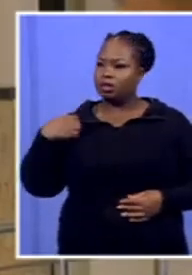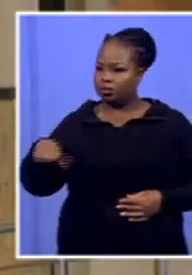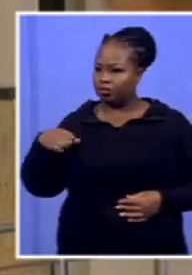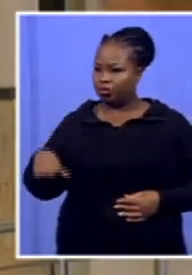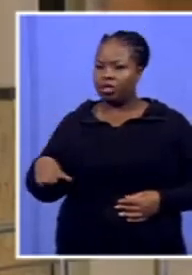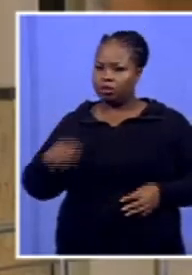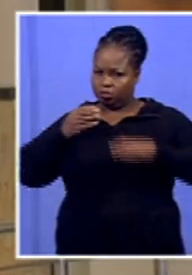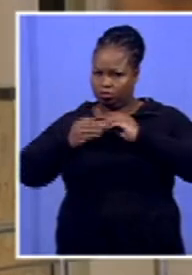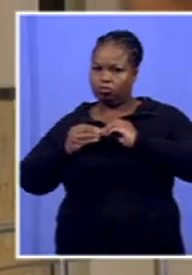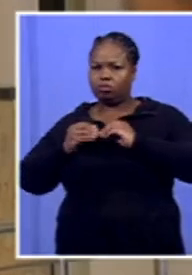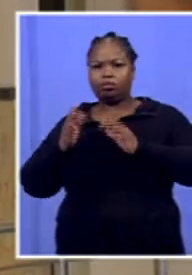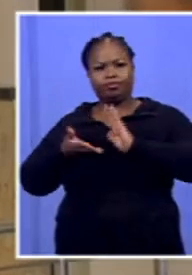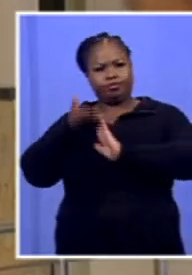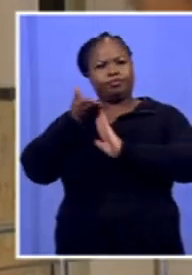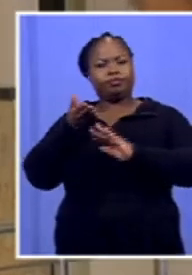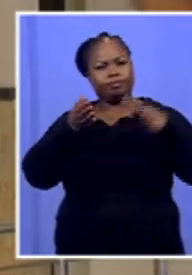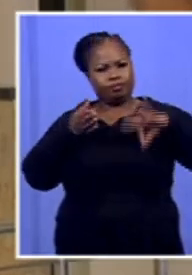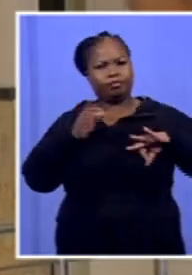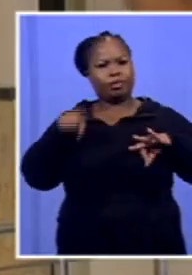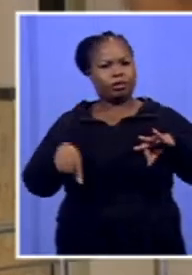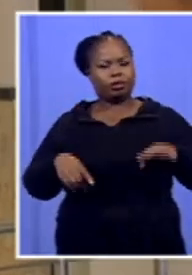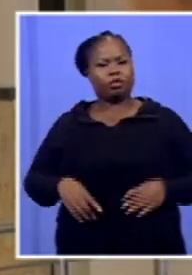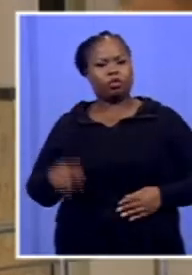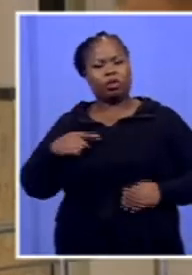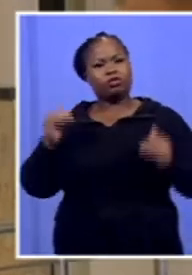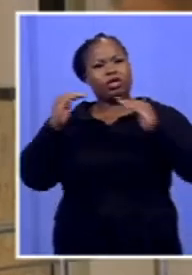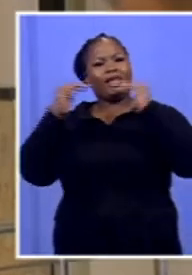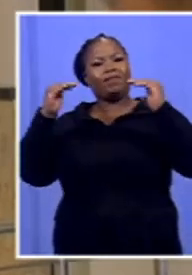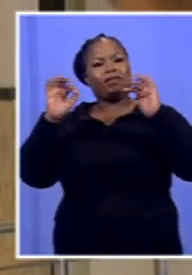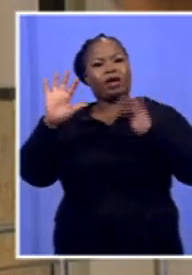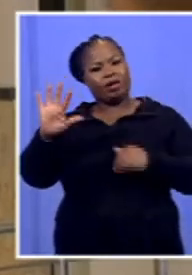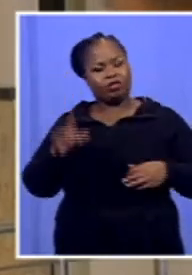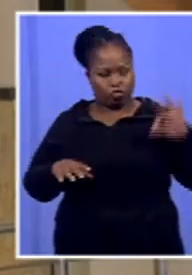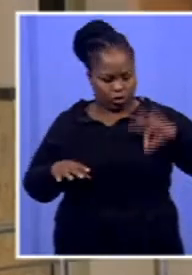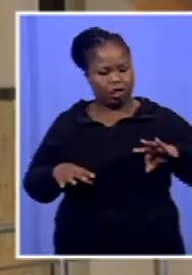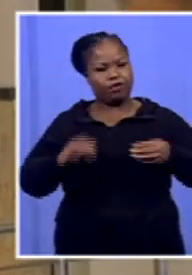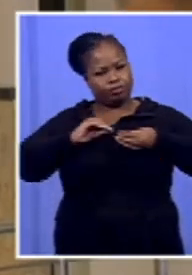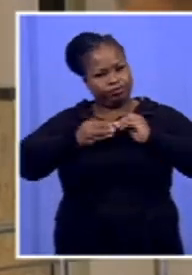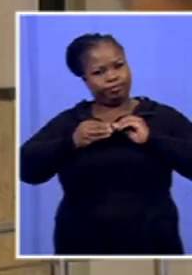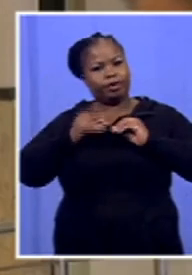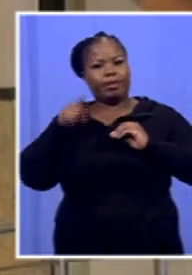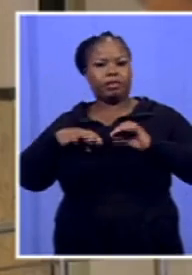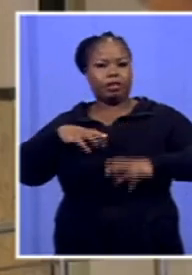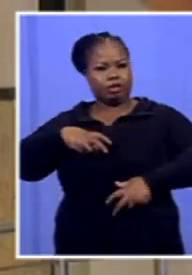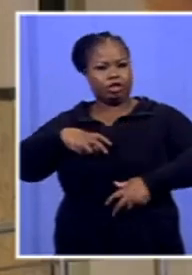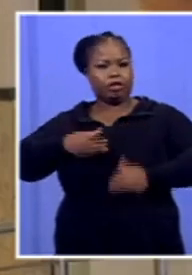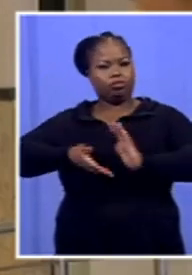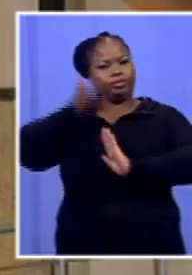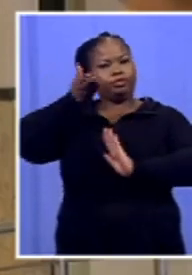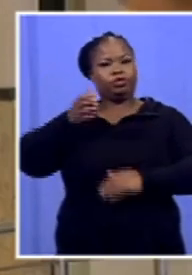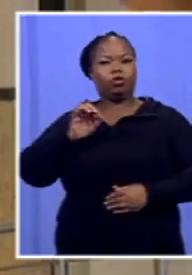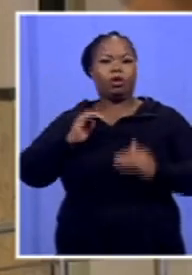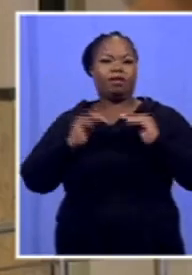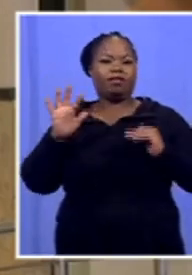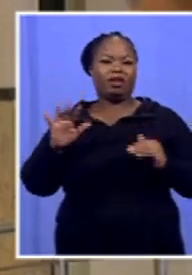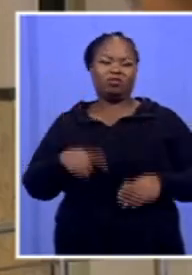salaries should also be increased as the municipality has been upgraded to level 5. Their salaries also should be adjusted, they are also calling for that. What's going